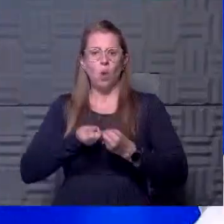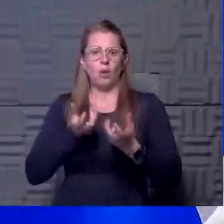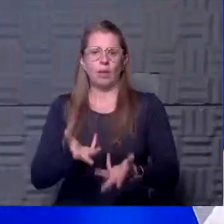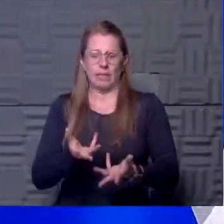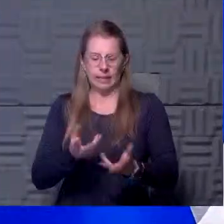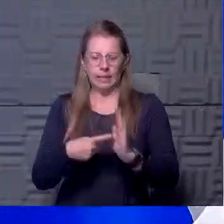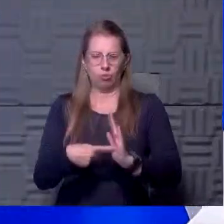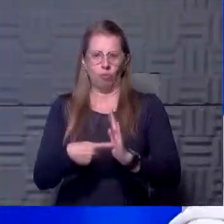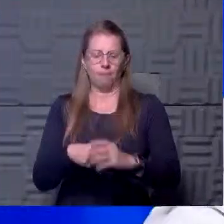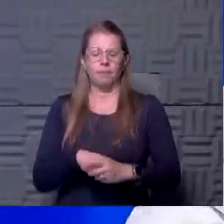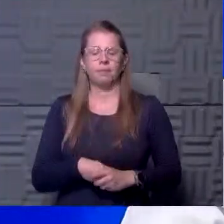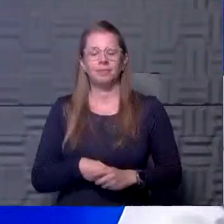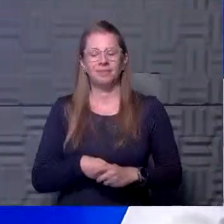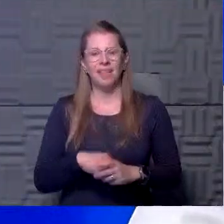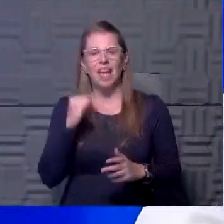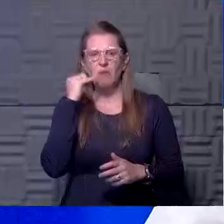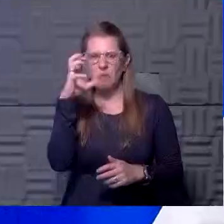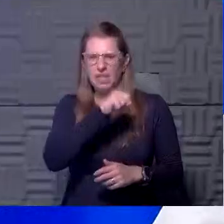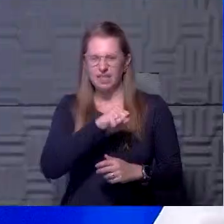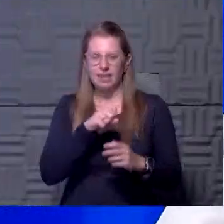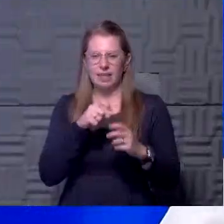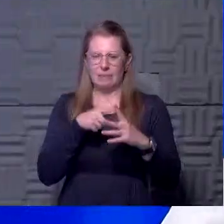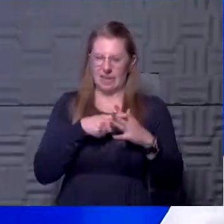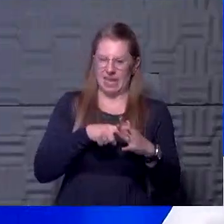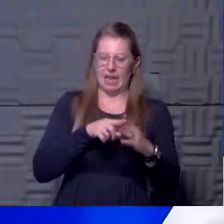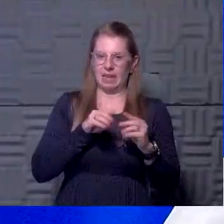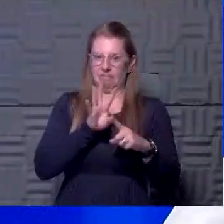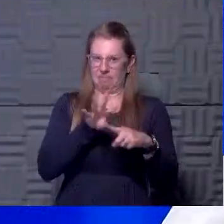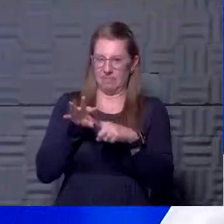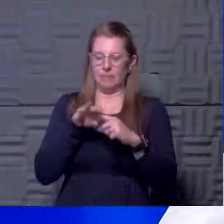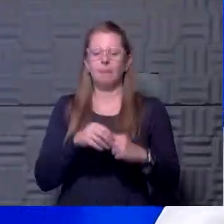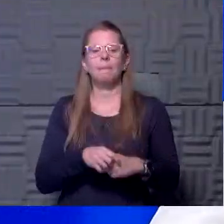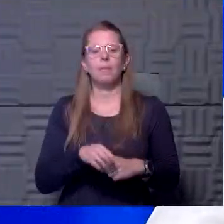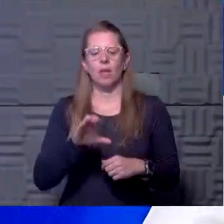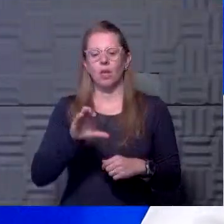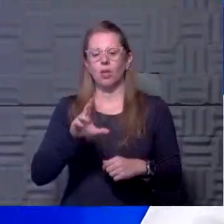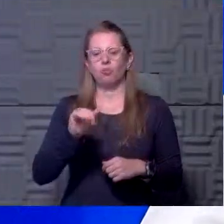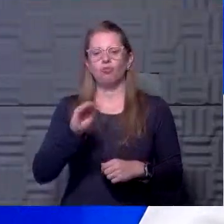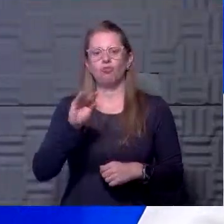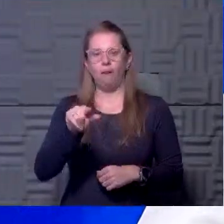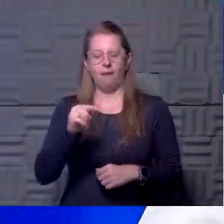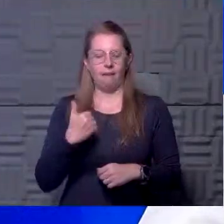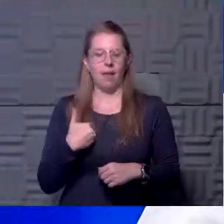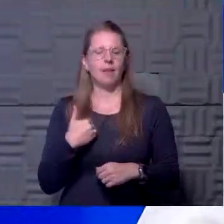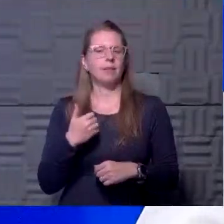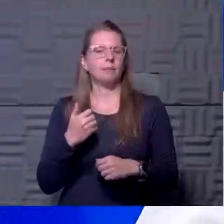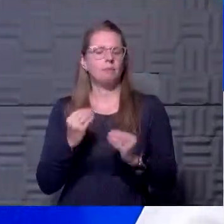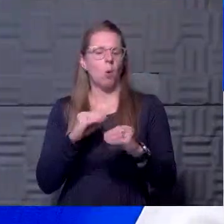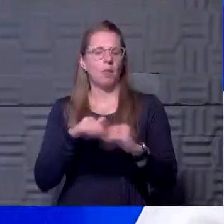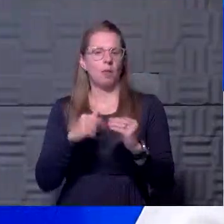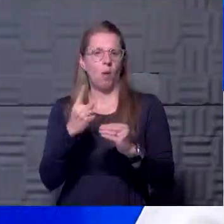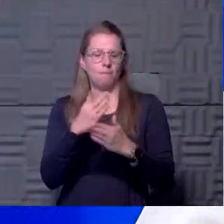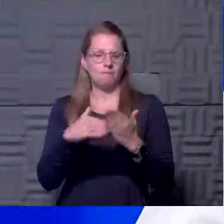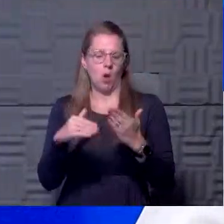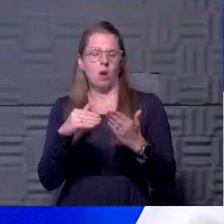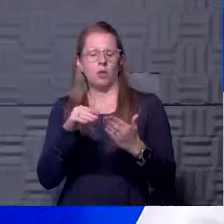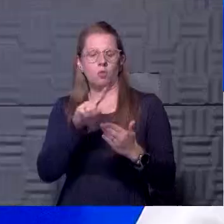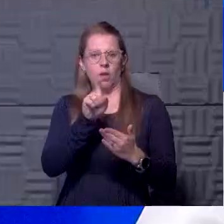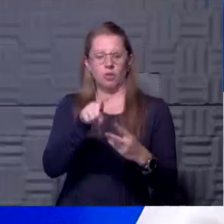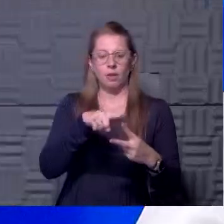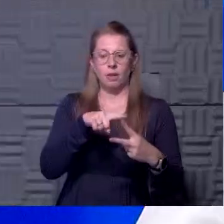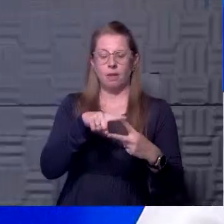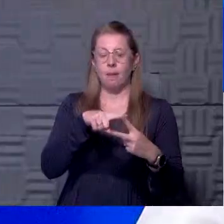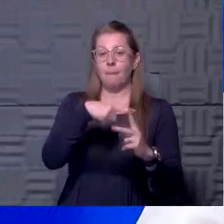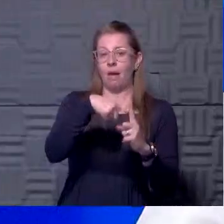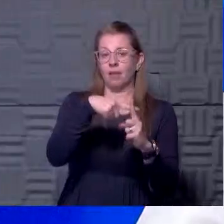didn't tune in at the beginning of the program, Jill, next question. All right. So Craig has a multi-part question. He wants to know how long from a positive